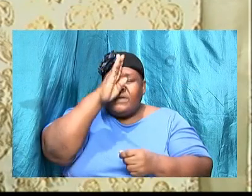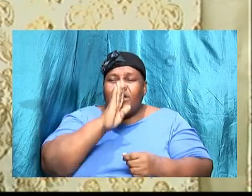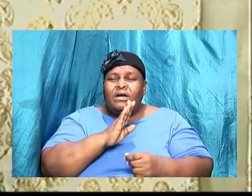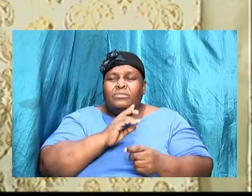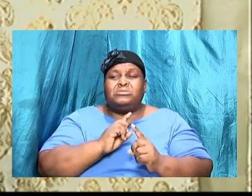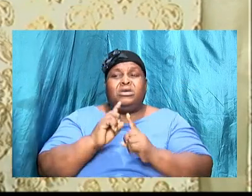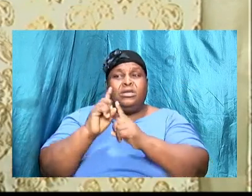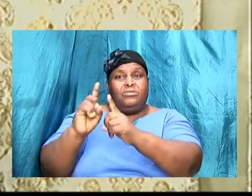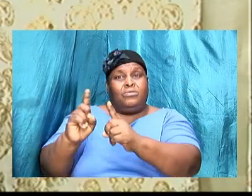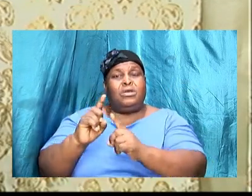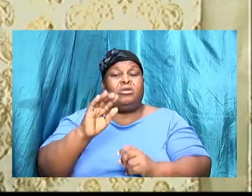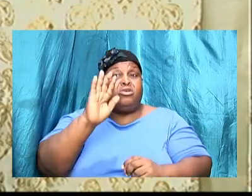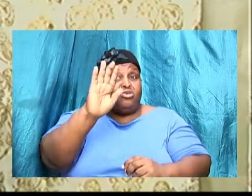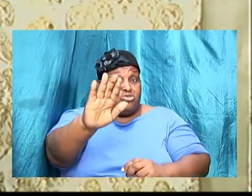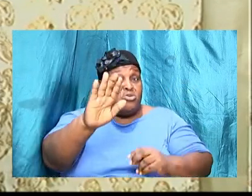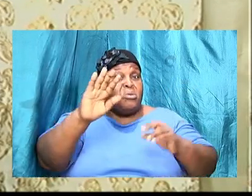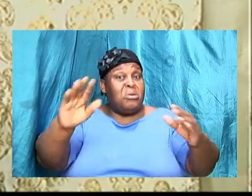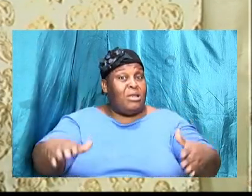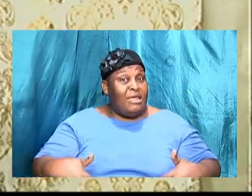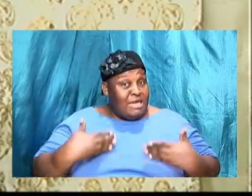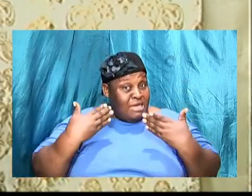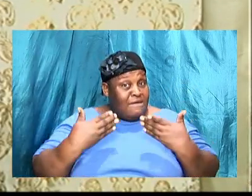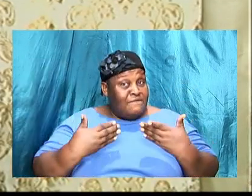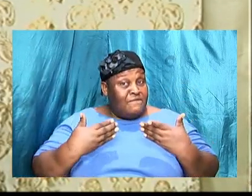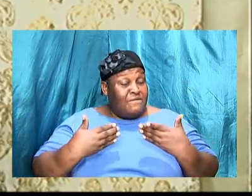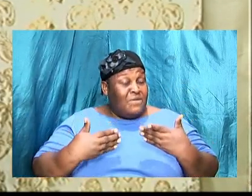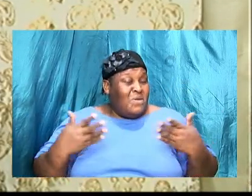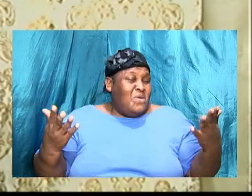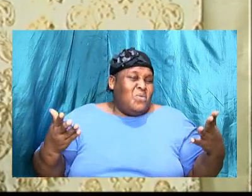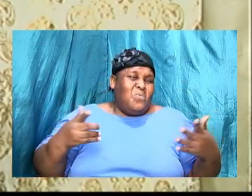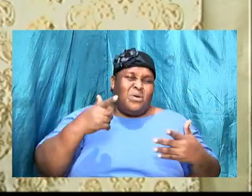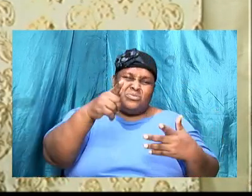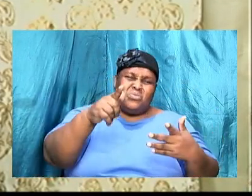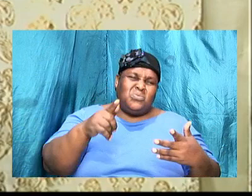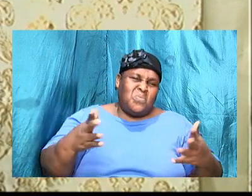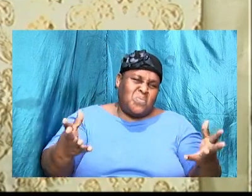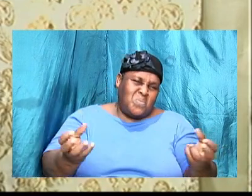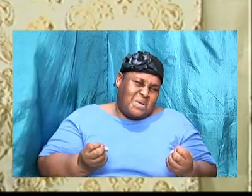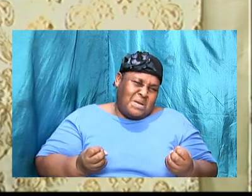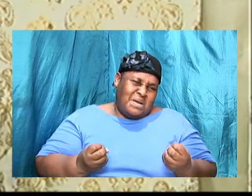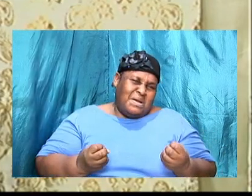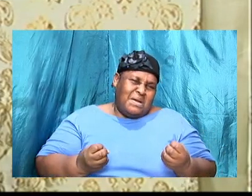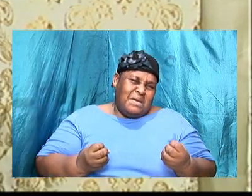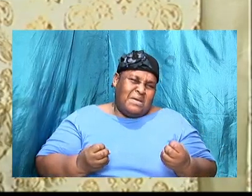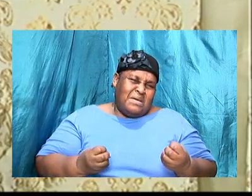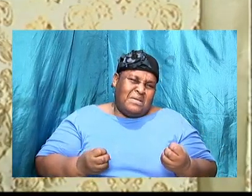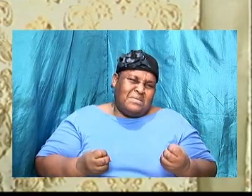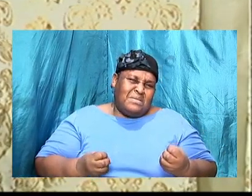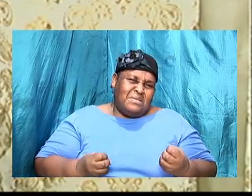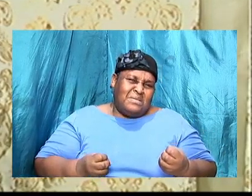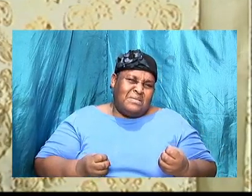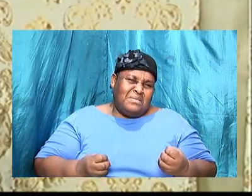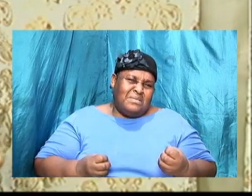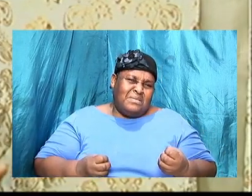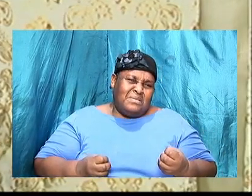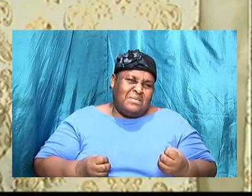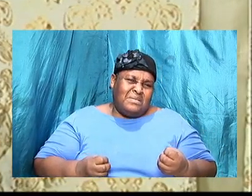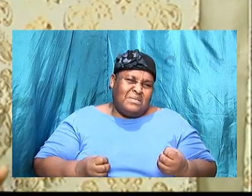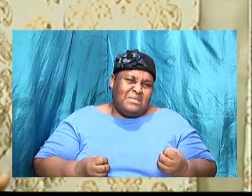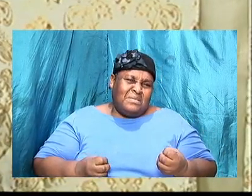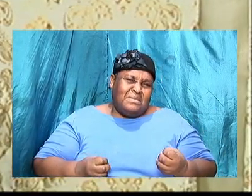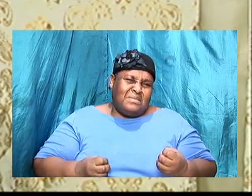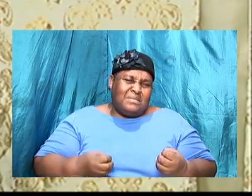irrespective of what is it that you want to achieve what is it that you want to do I believe that God will direct